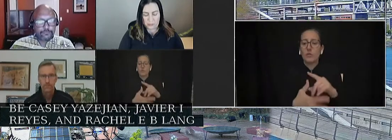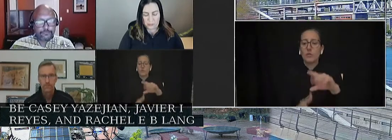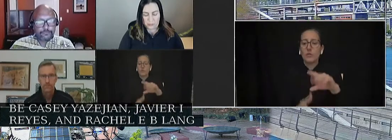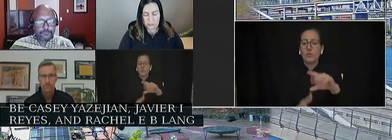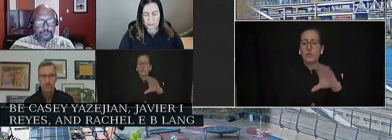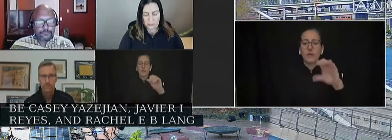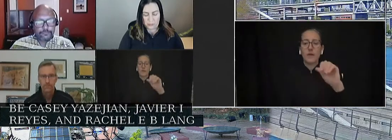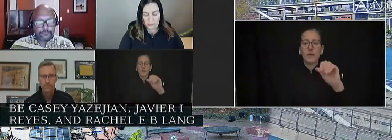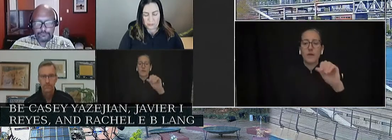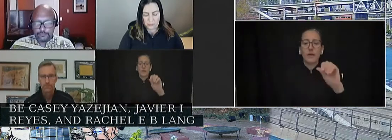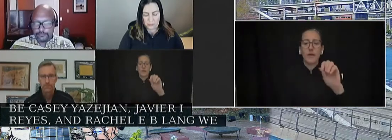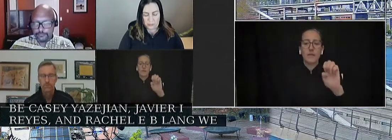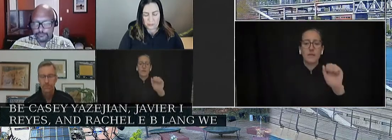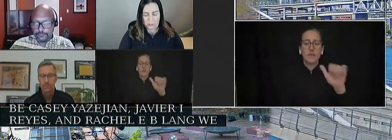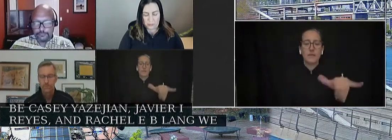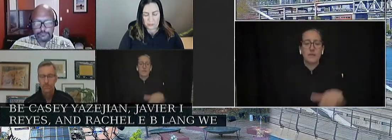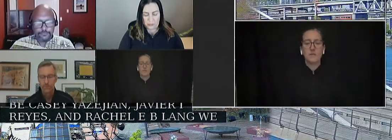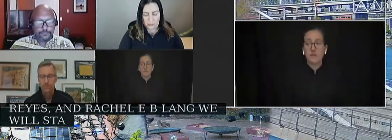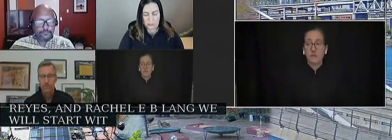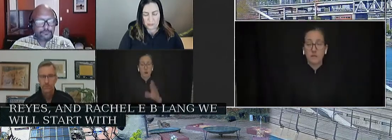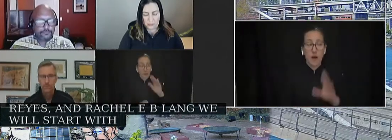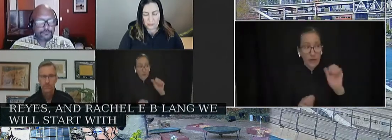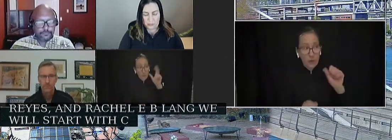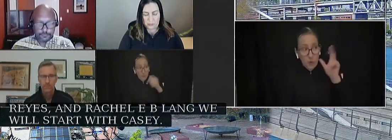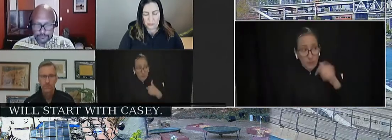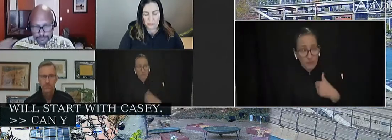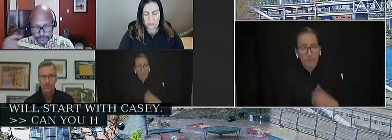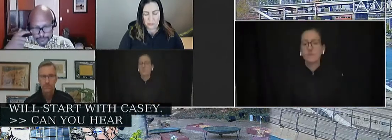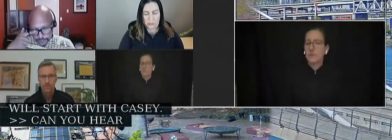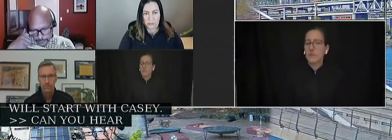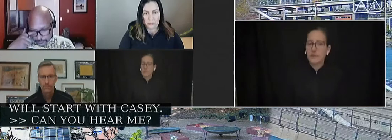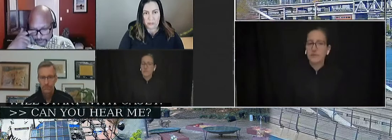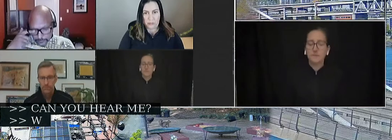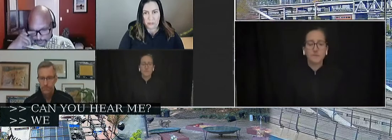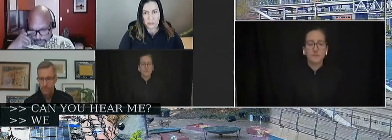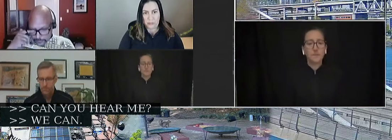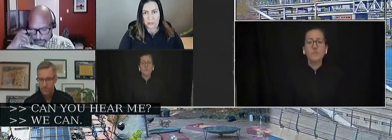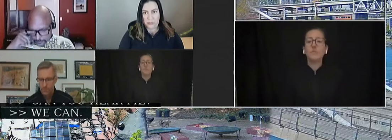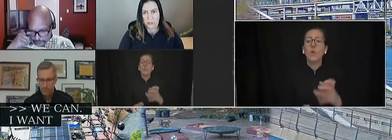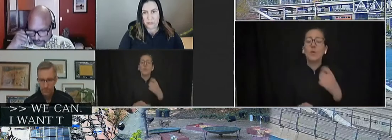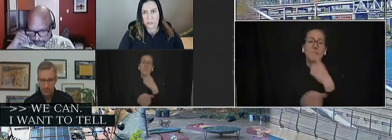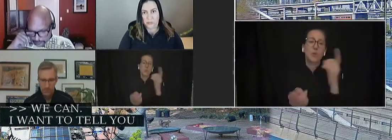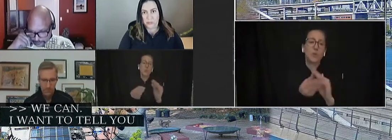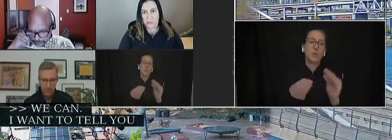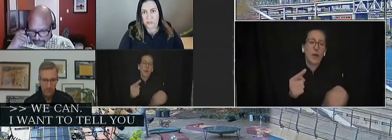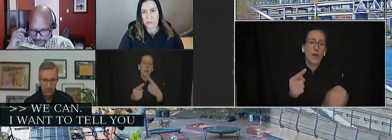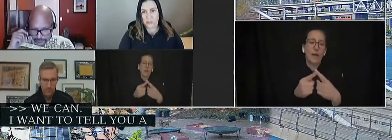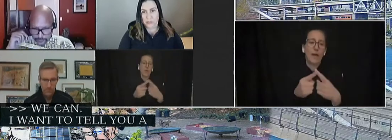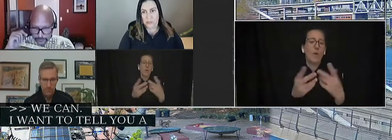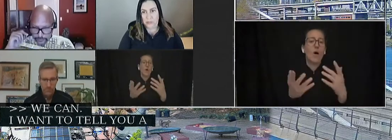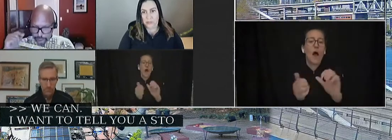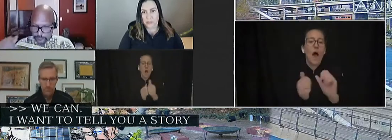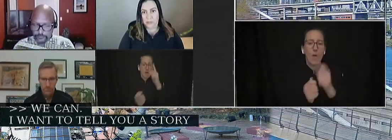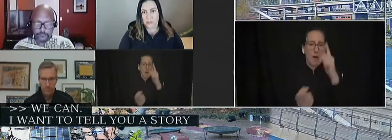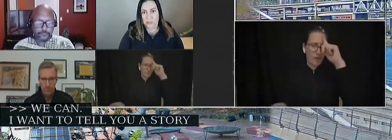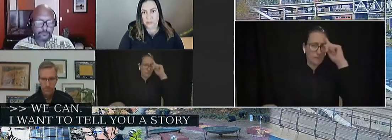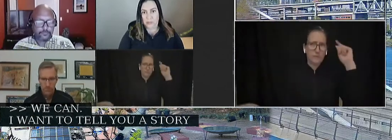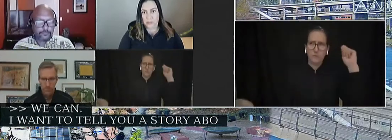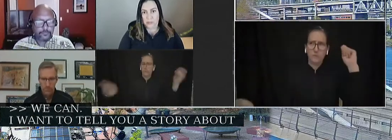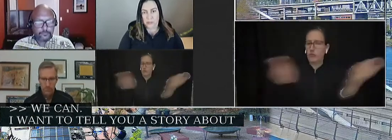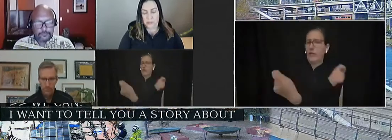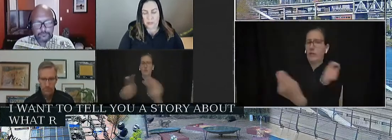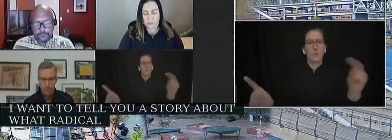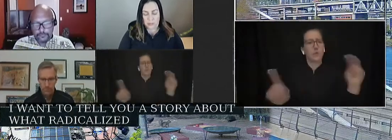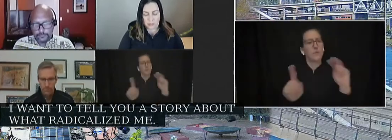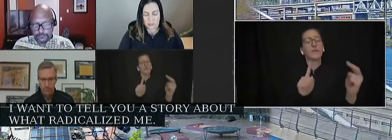Can you hear me? We can. I want to tell you a story about what radicalized me. At a peaceful protest in late summer when I